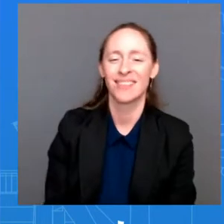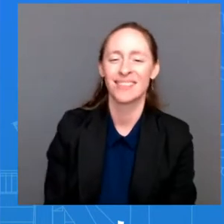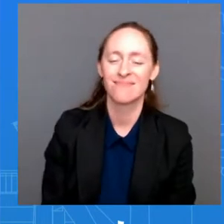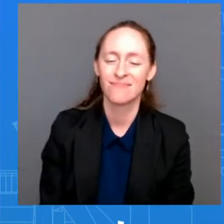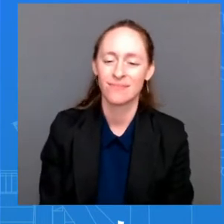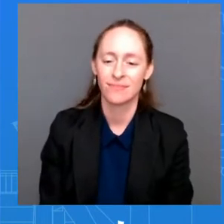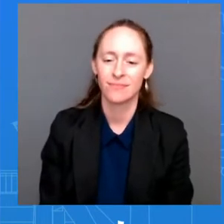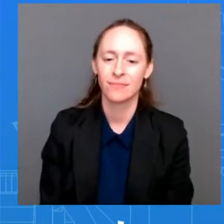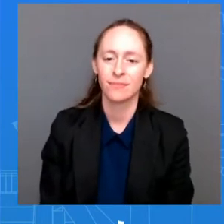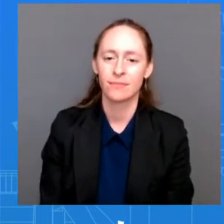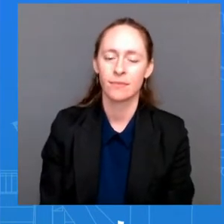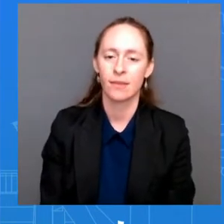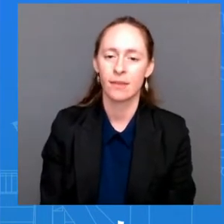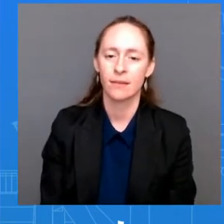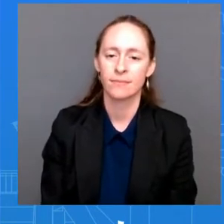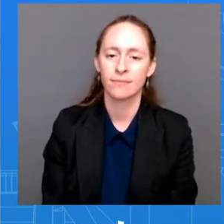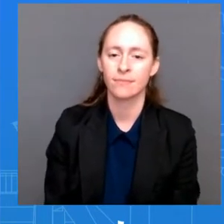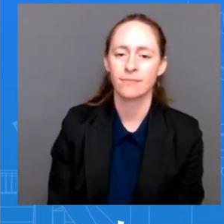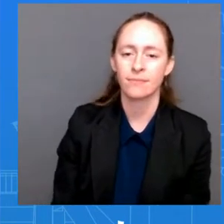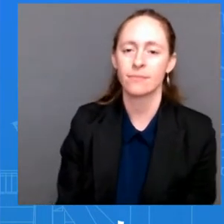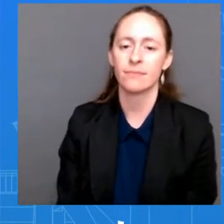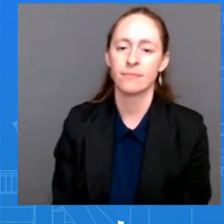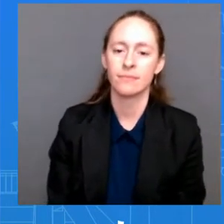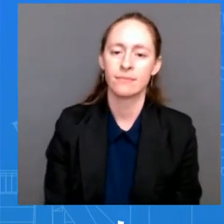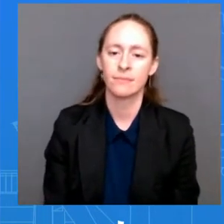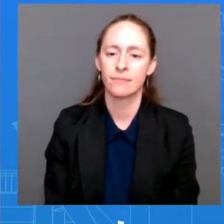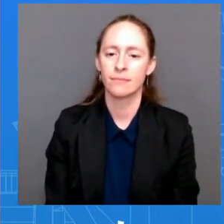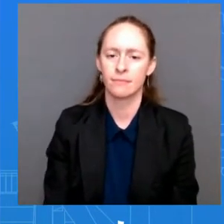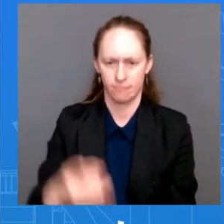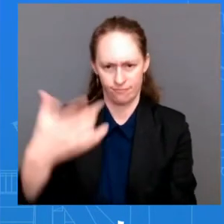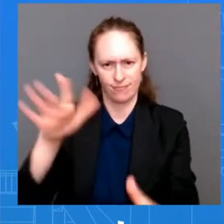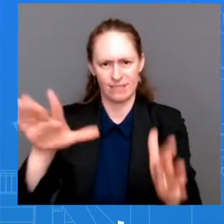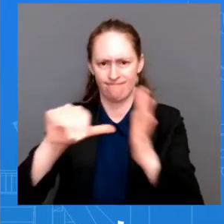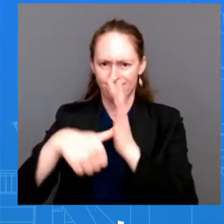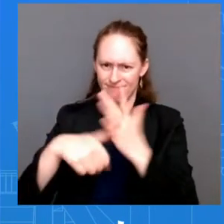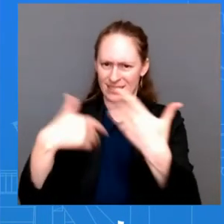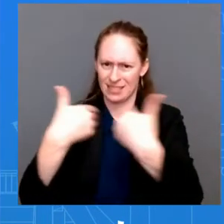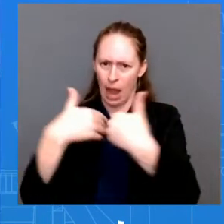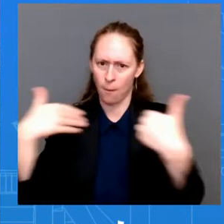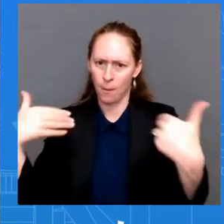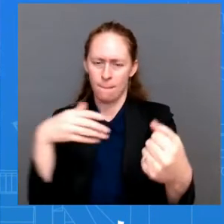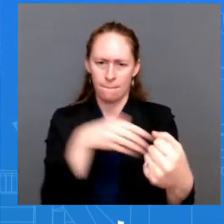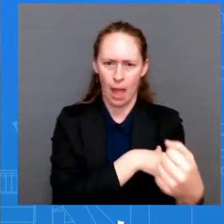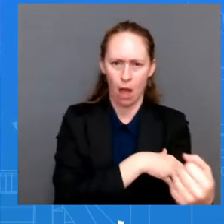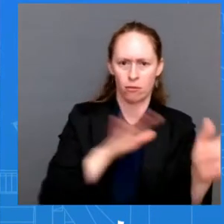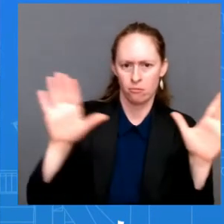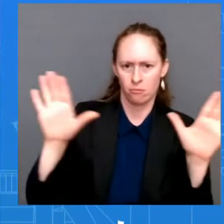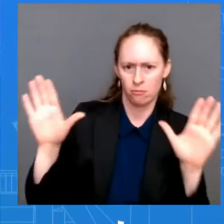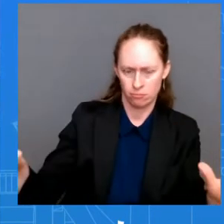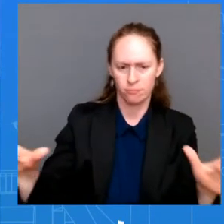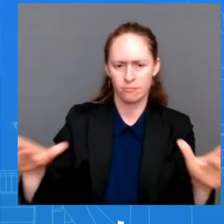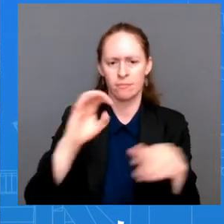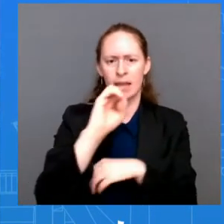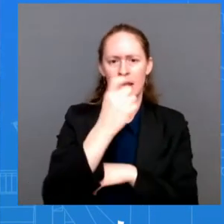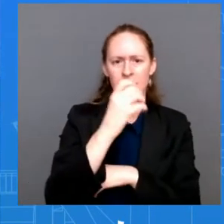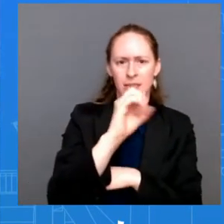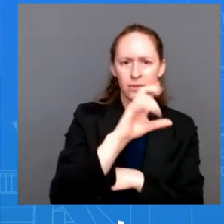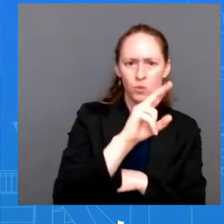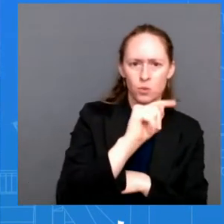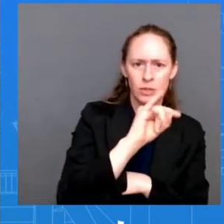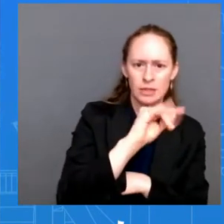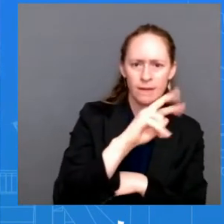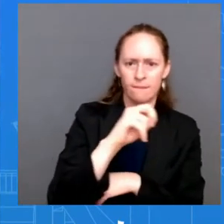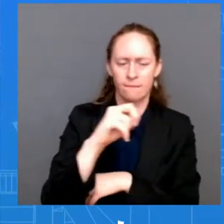the separation of powers and the separation of the legislative branch from the executive. Does the White House feel confident that President Xi